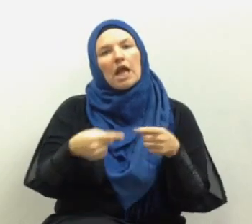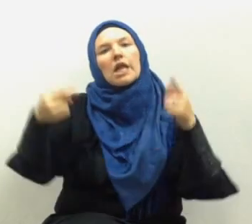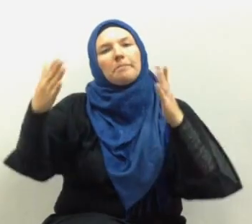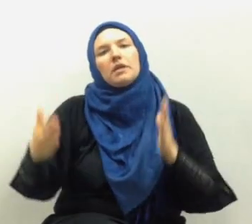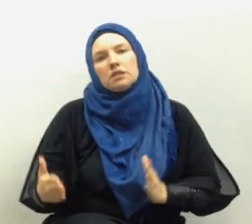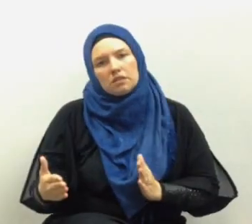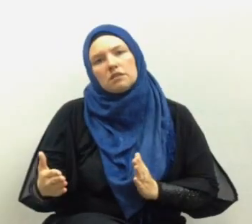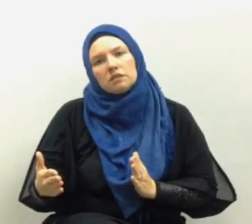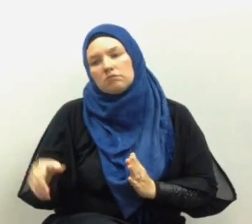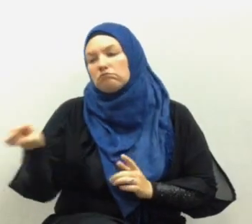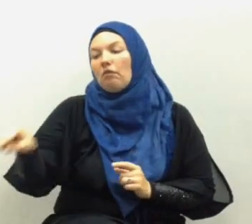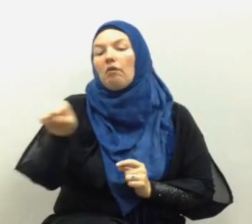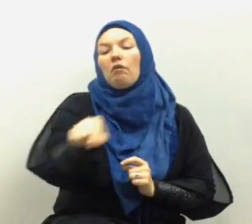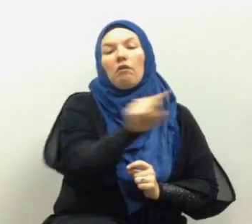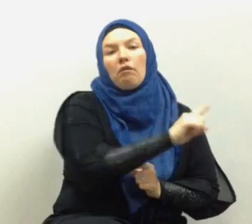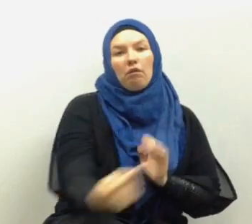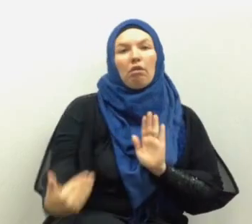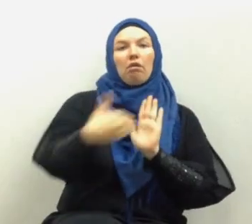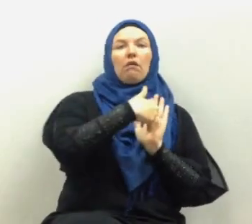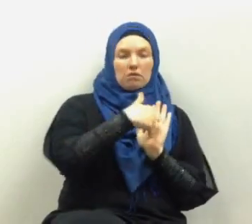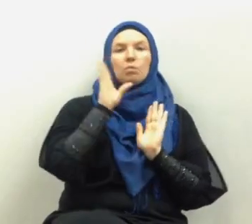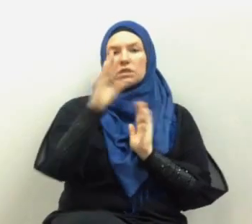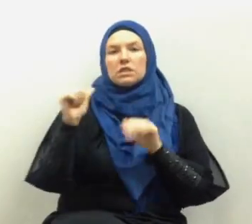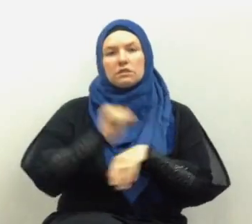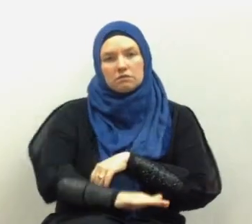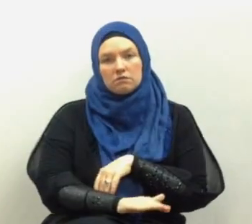enemies against you